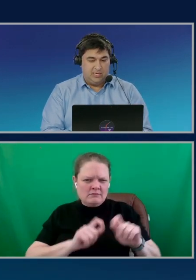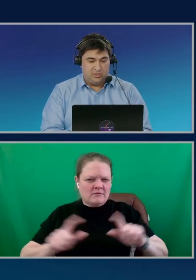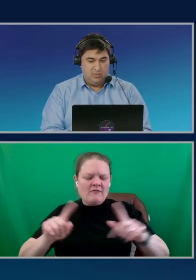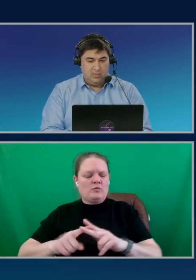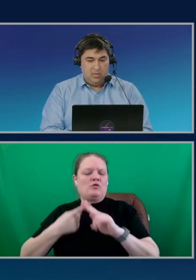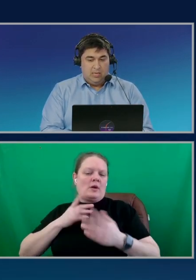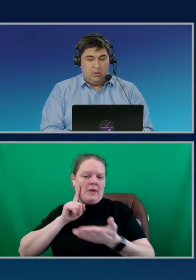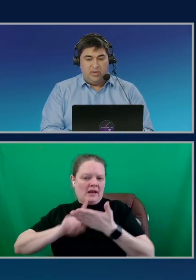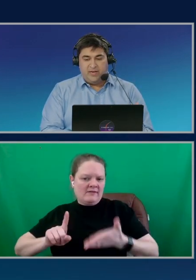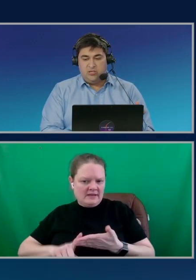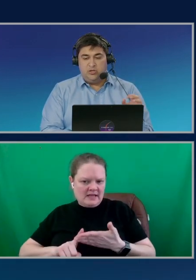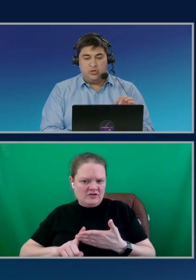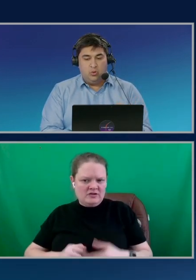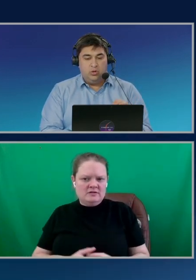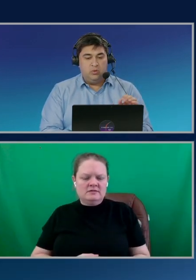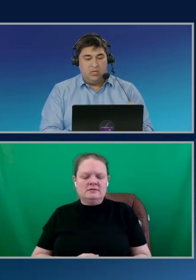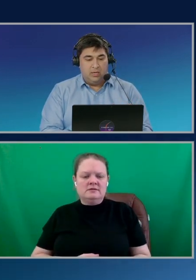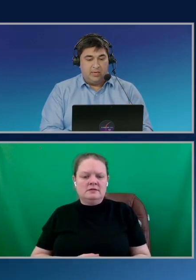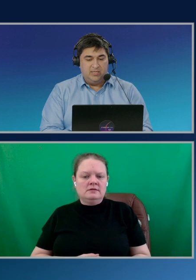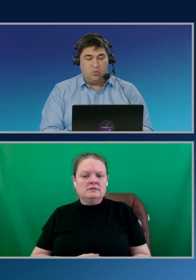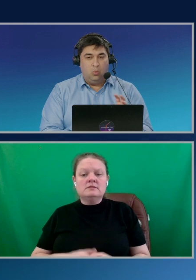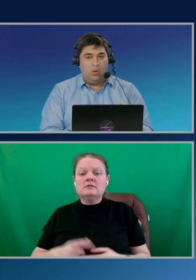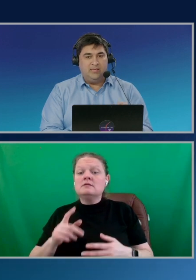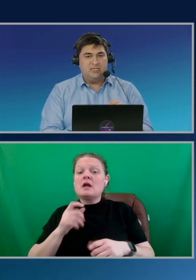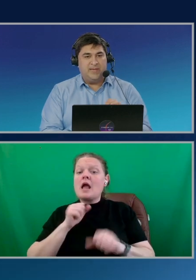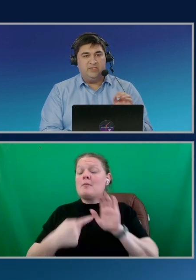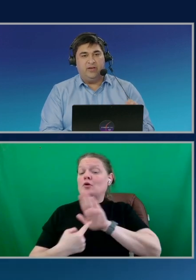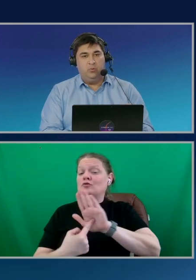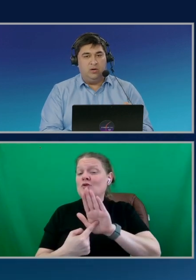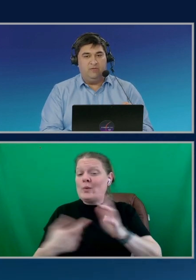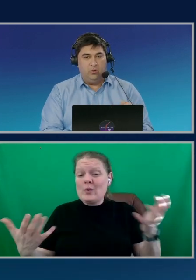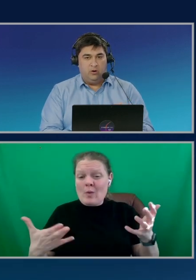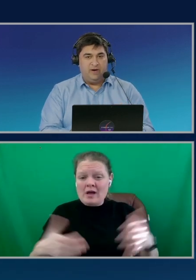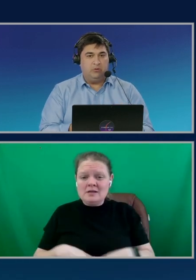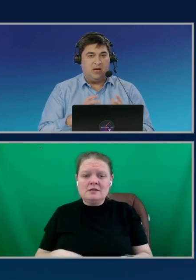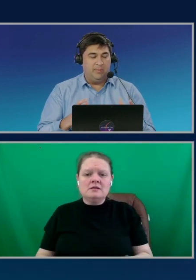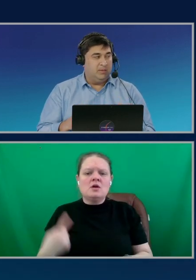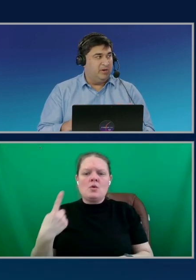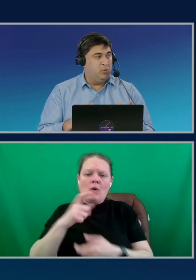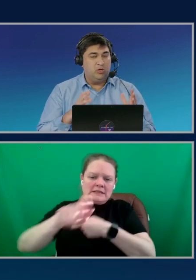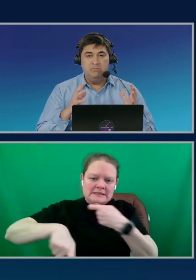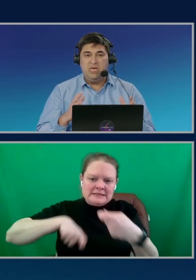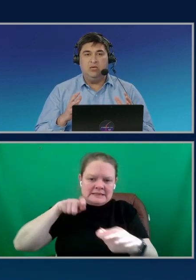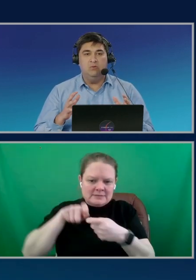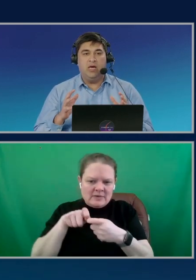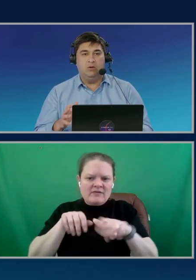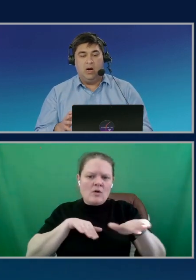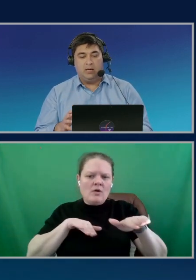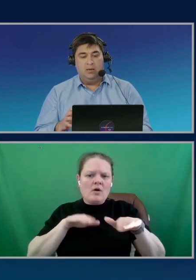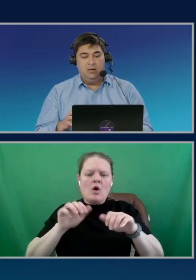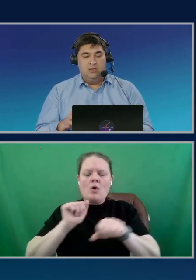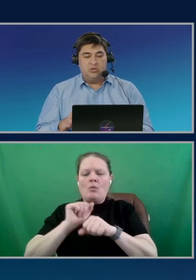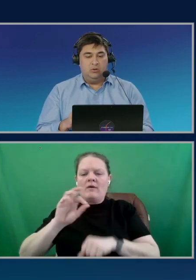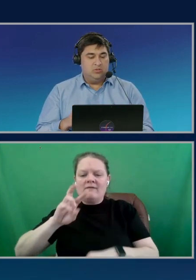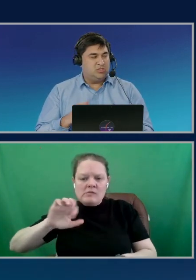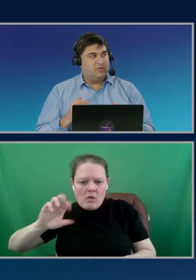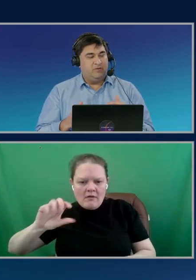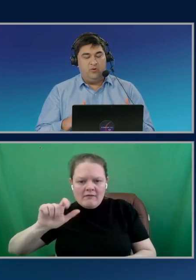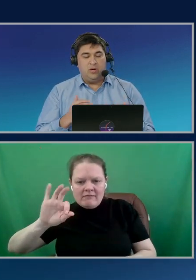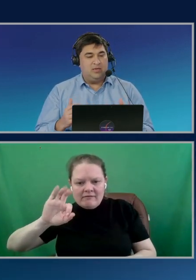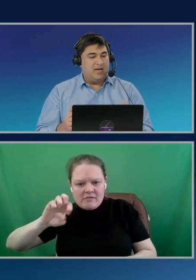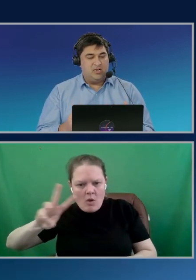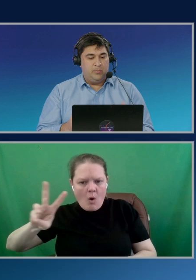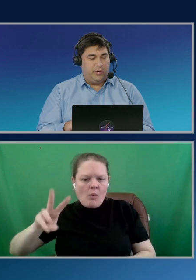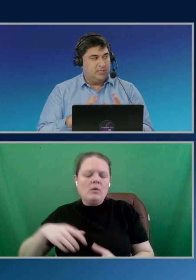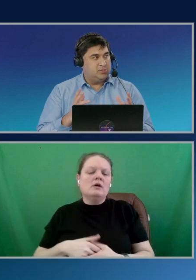the investigation. Now, what I've actually shown you here is one specific workflow of how to come in, but we want to meet you where you are. So just